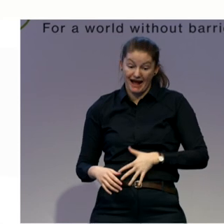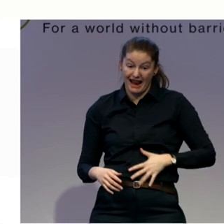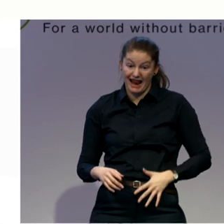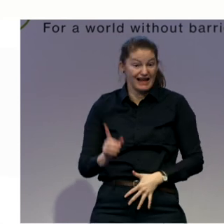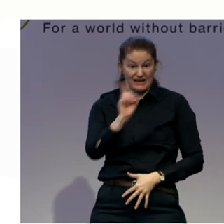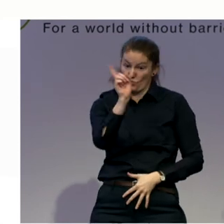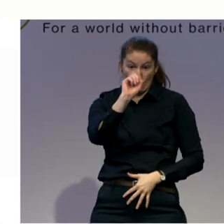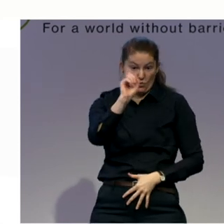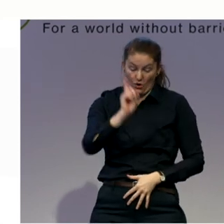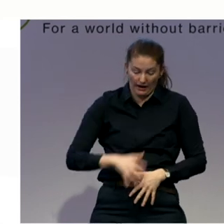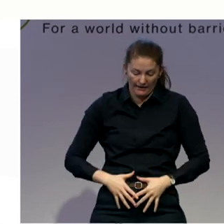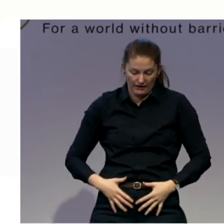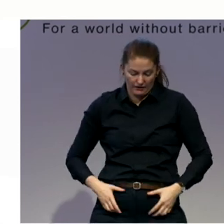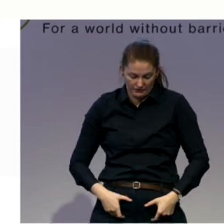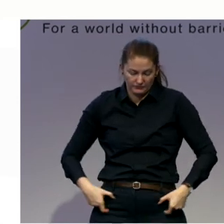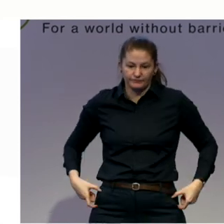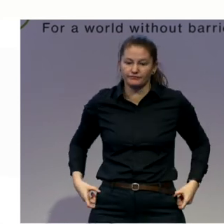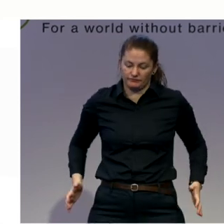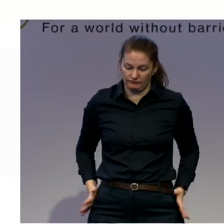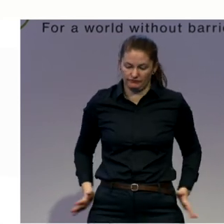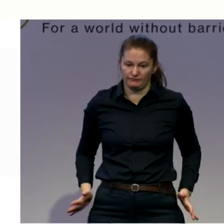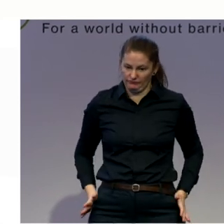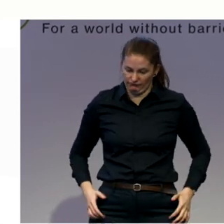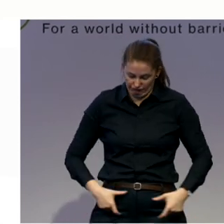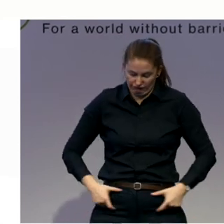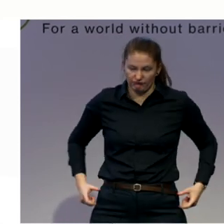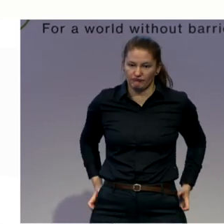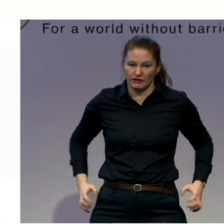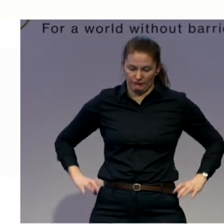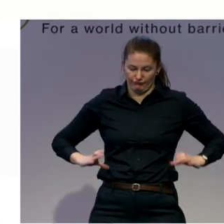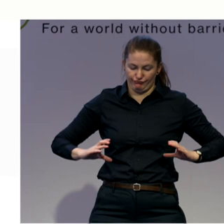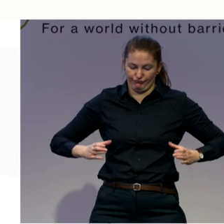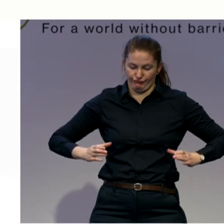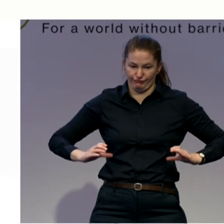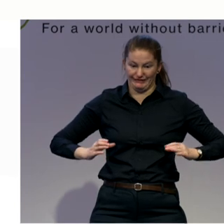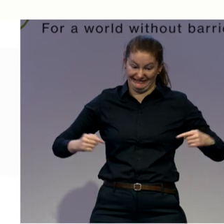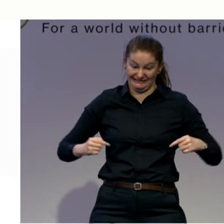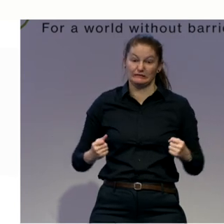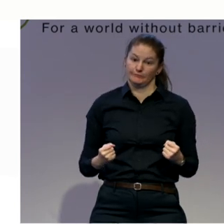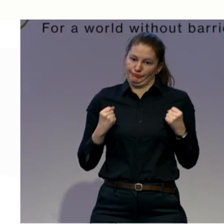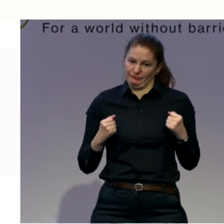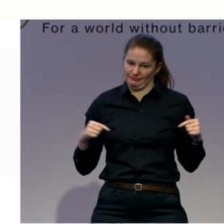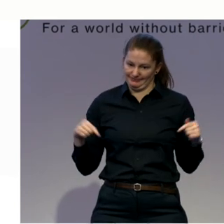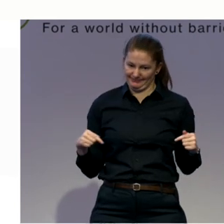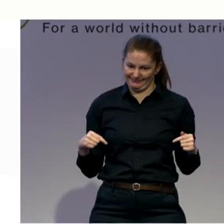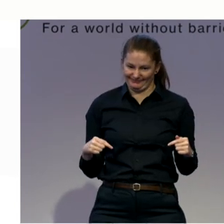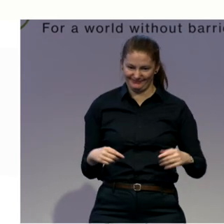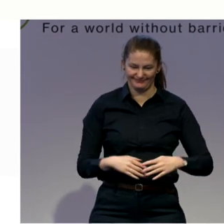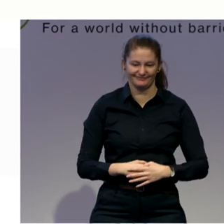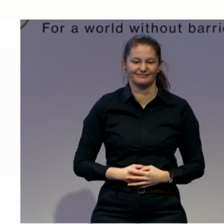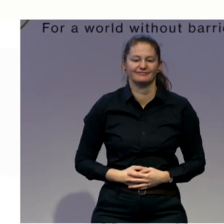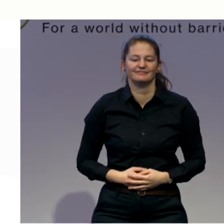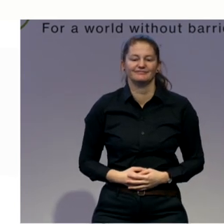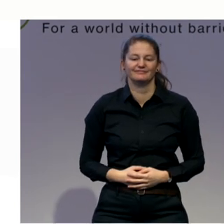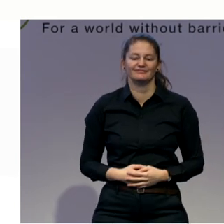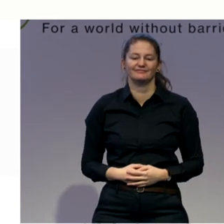your pelvis is going up, squeeze your glutes, squeeze your seat bones, squeeze everything you have down